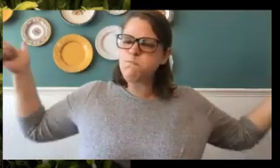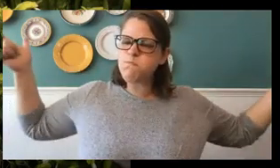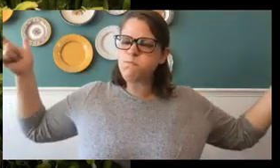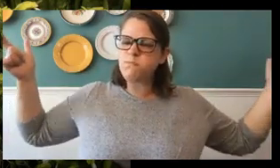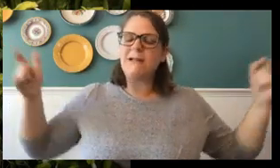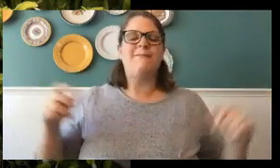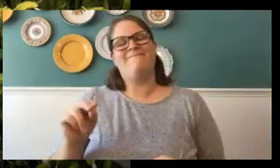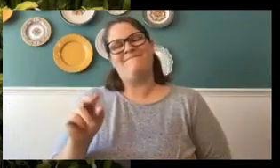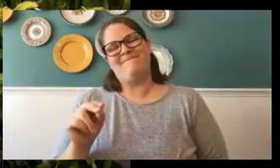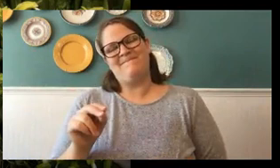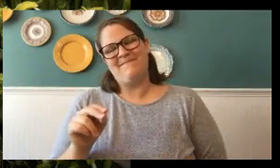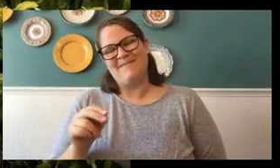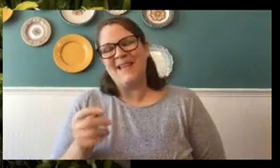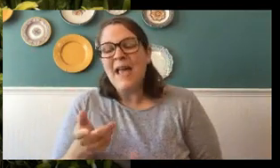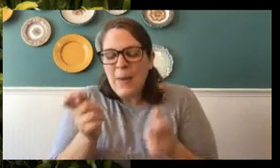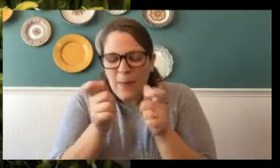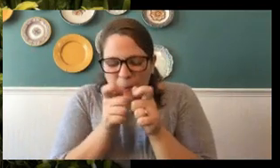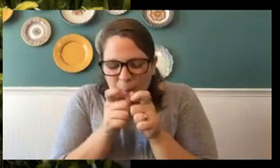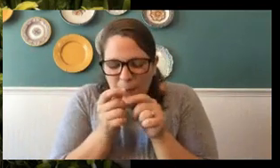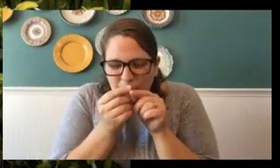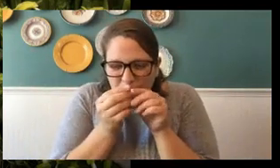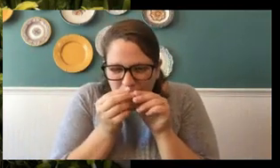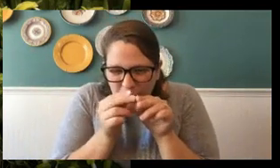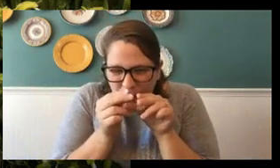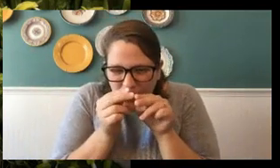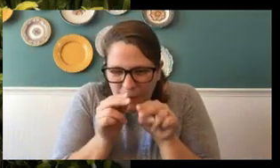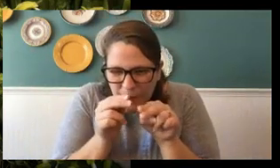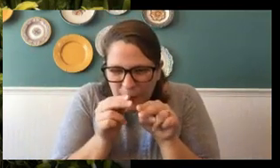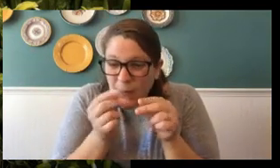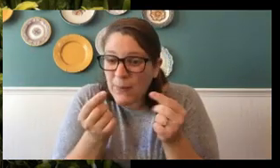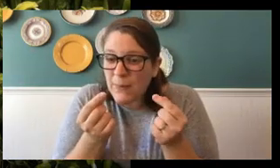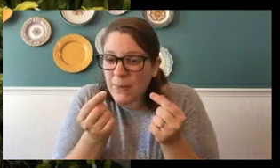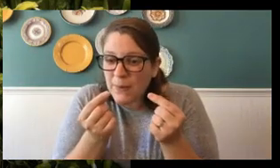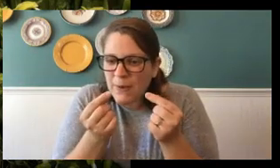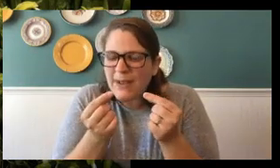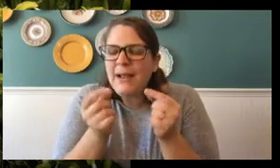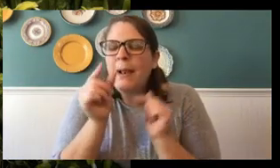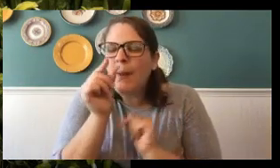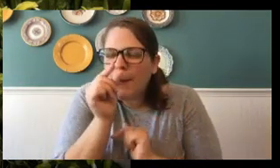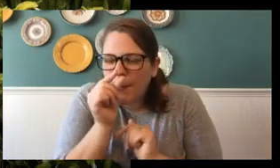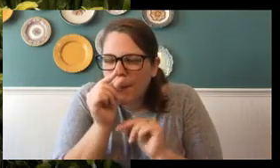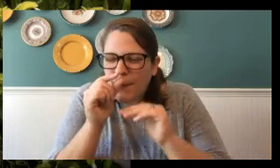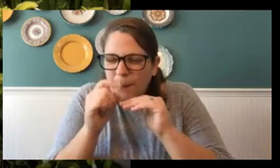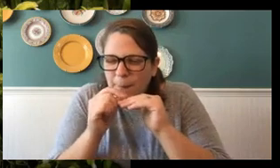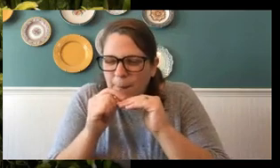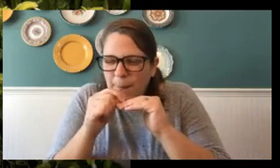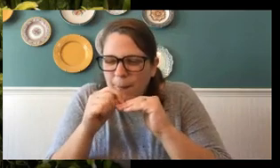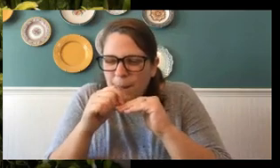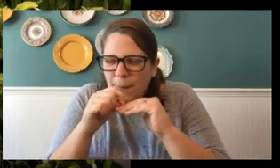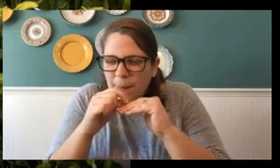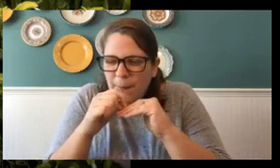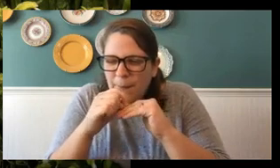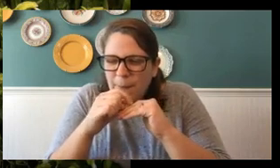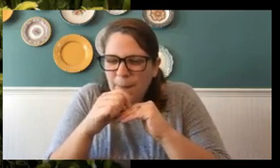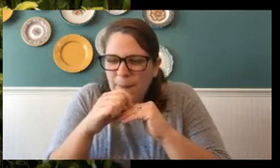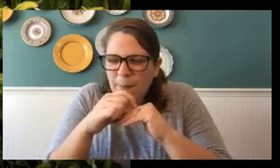Out of that tiny little egg hatches out a tiny little caterpillar. Now, these caterpillars